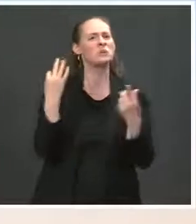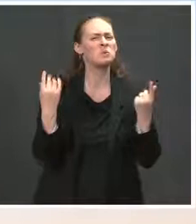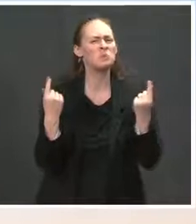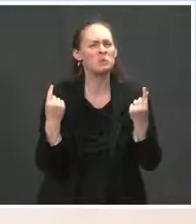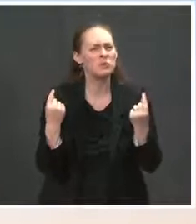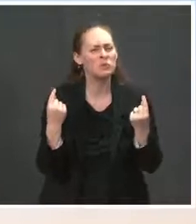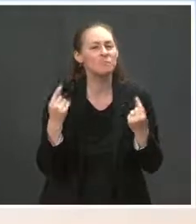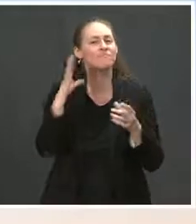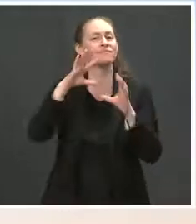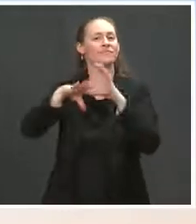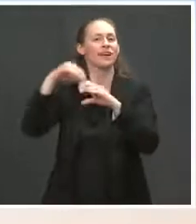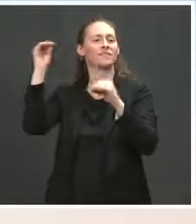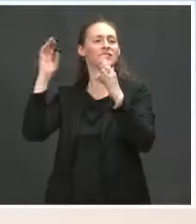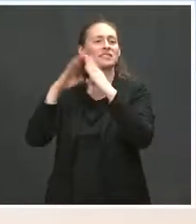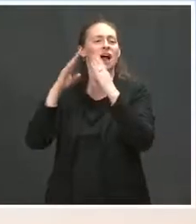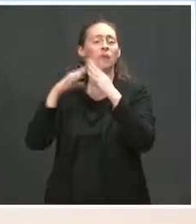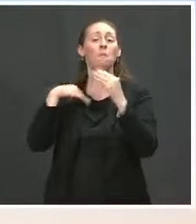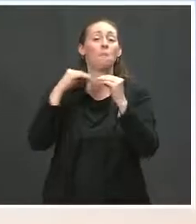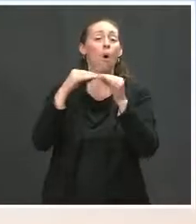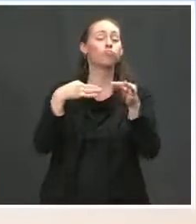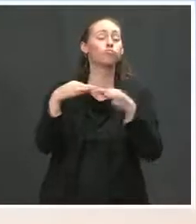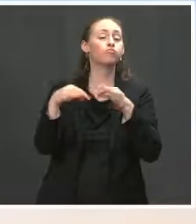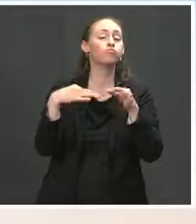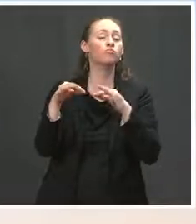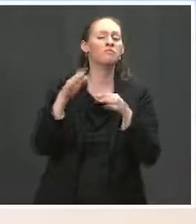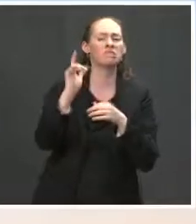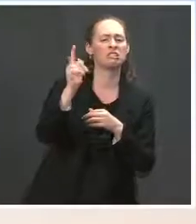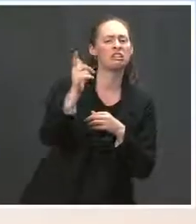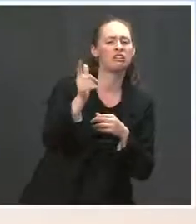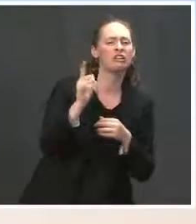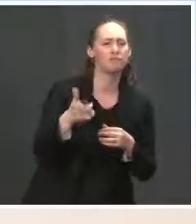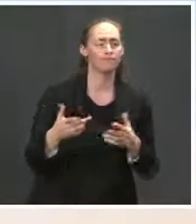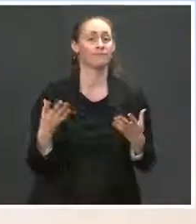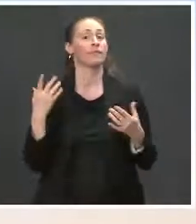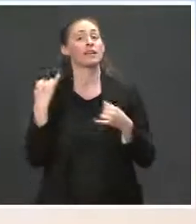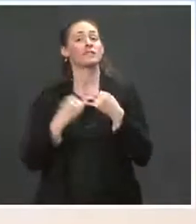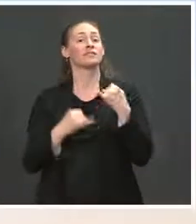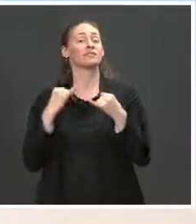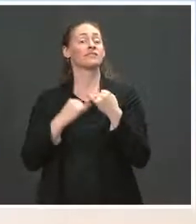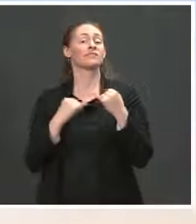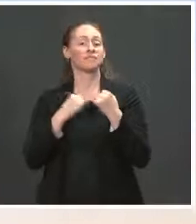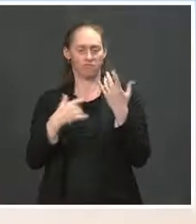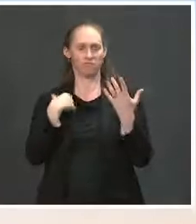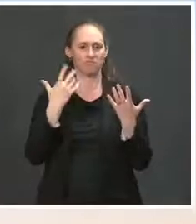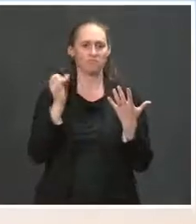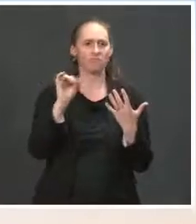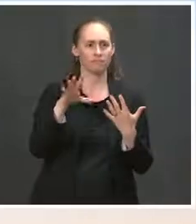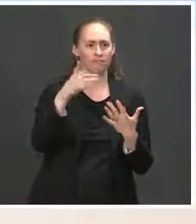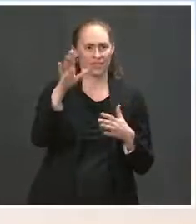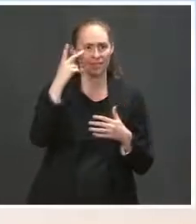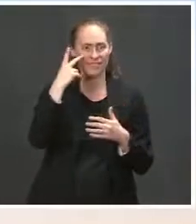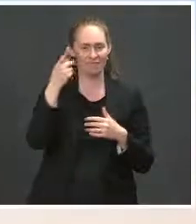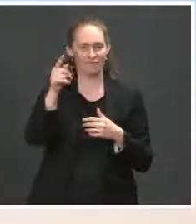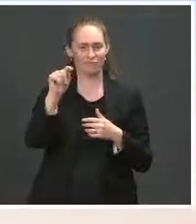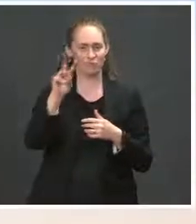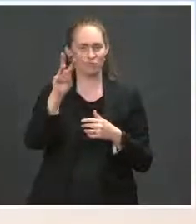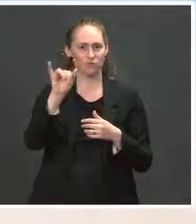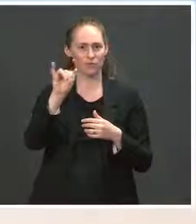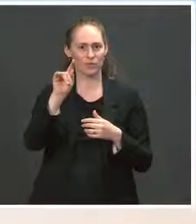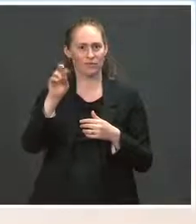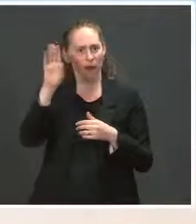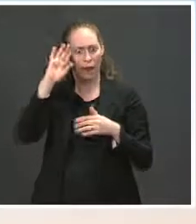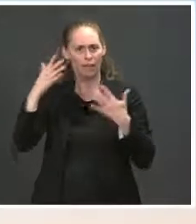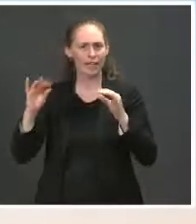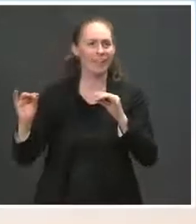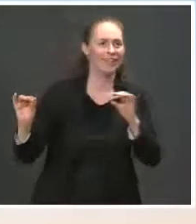in the coming days. Finally, I know many of you saw this and reported it and tweeted it, but we announced this morning that the President